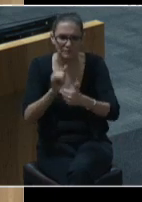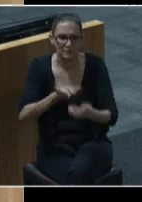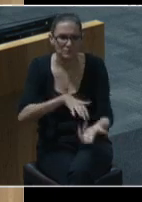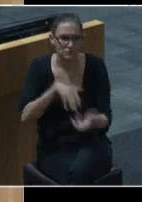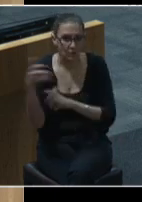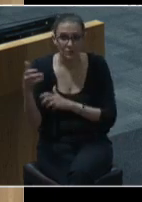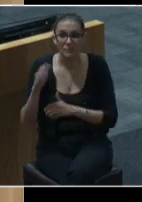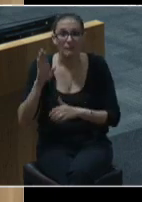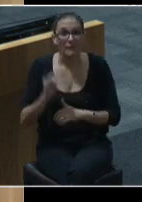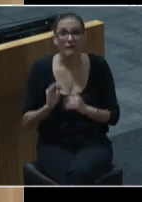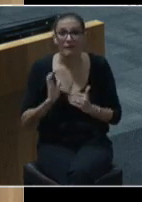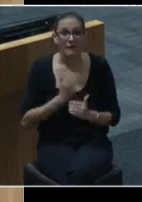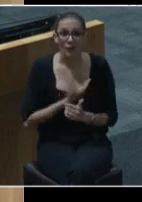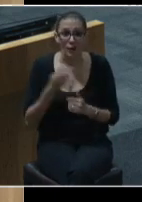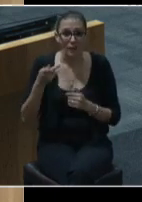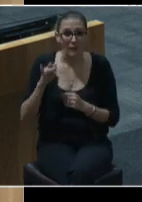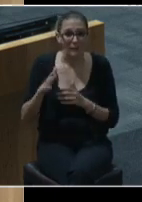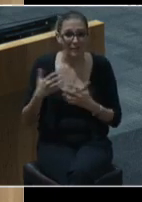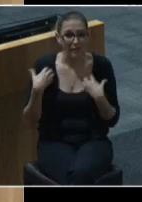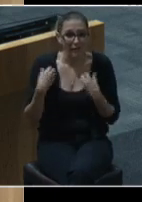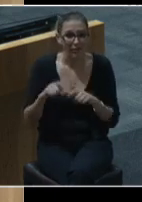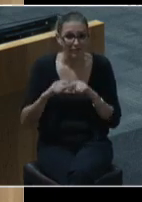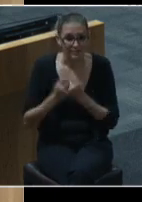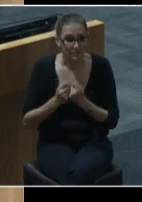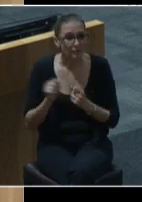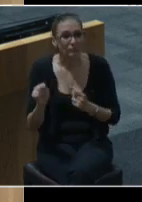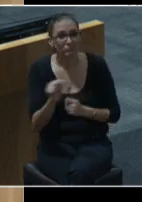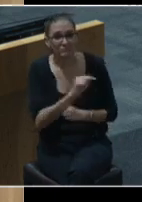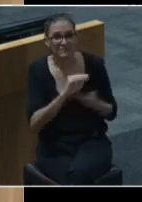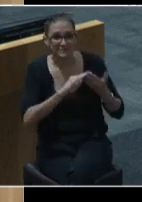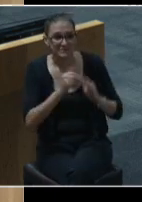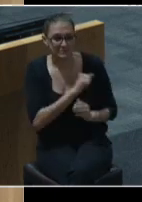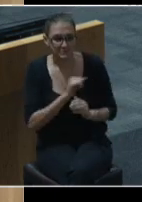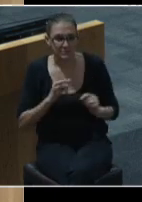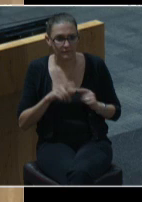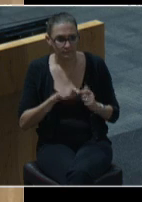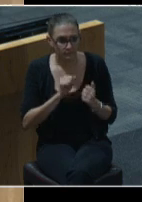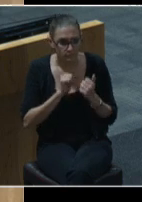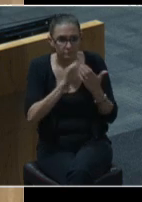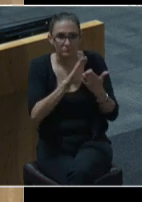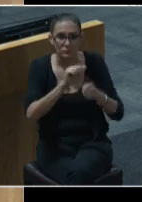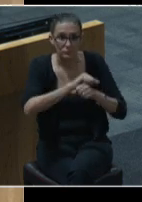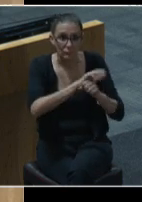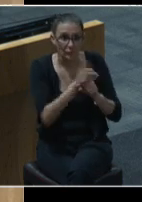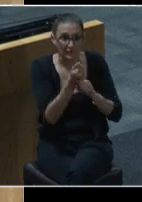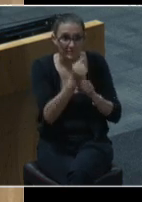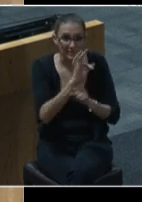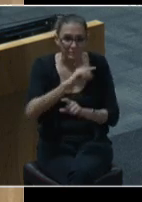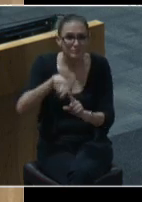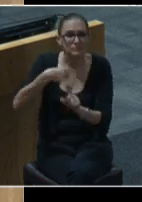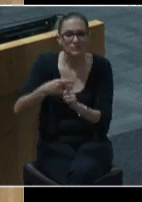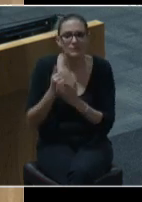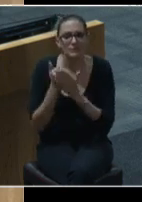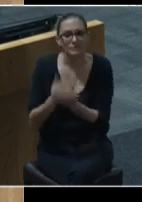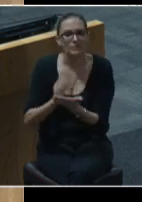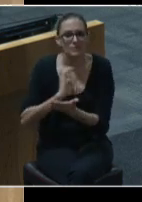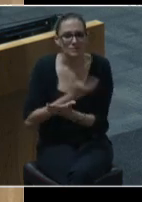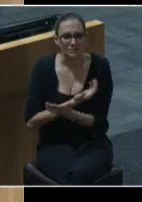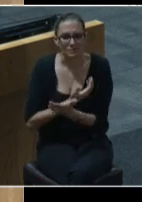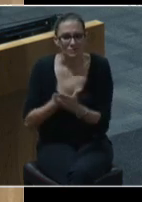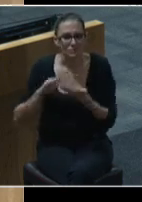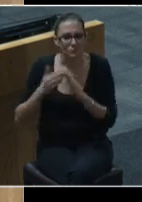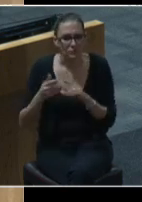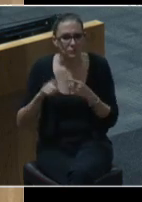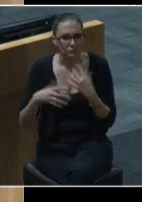work of our public health team and countless other city staff in combating covet 19 and helping our community recover from its effects